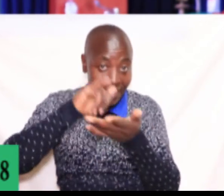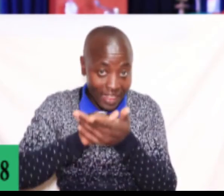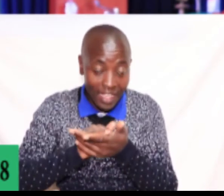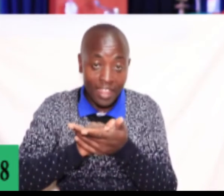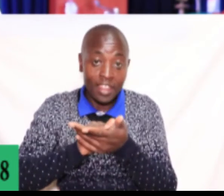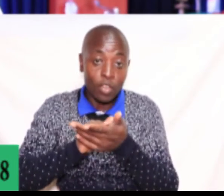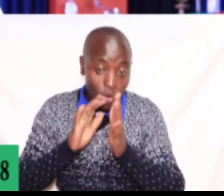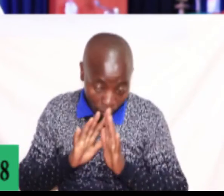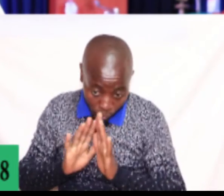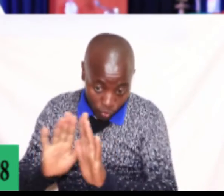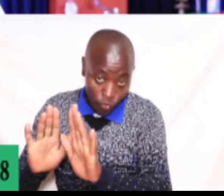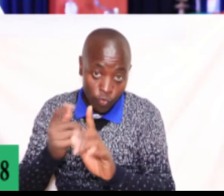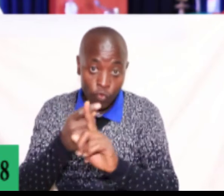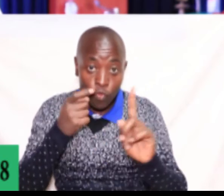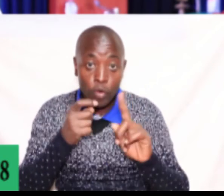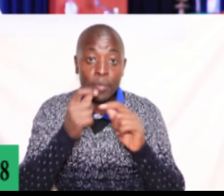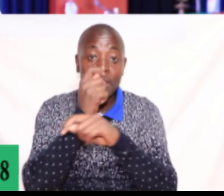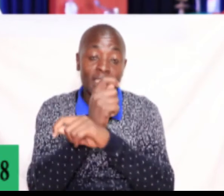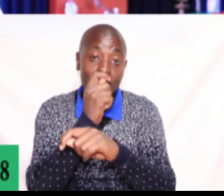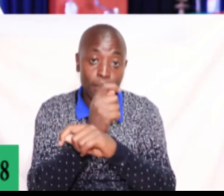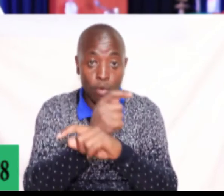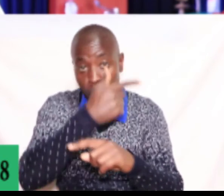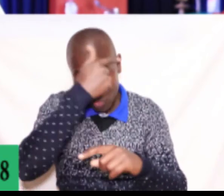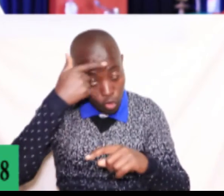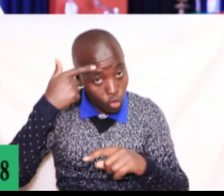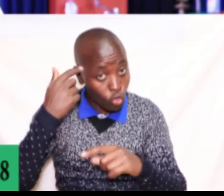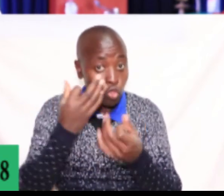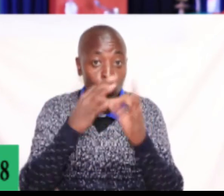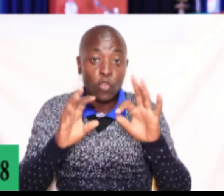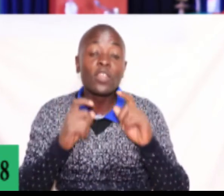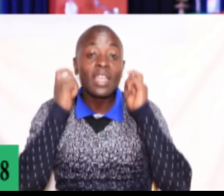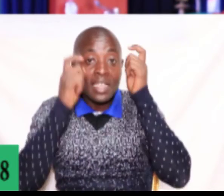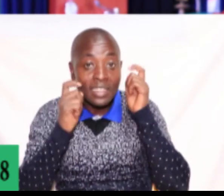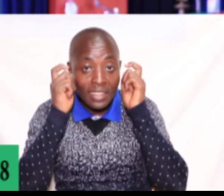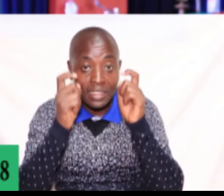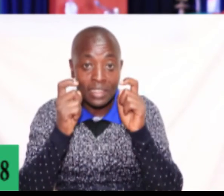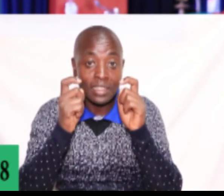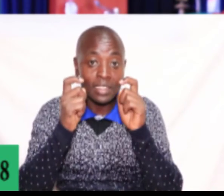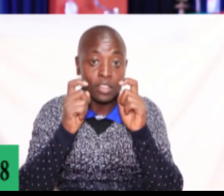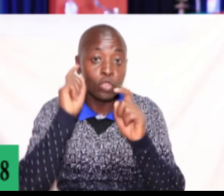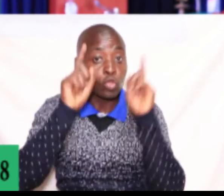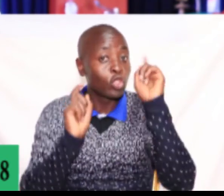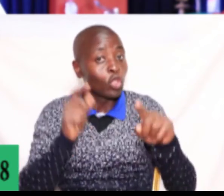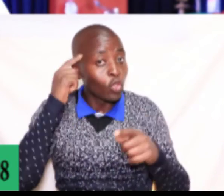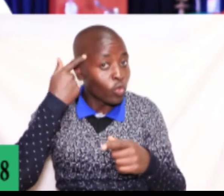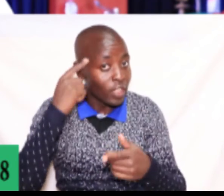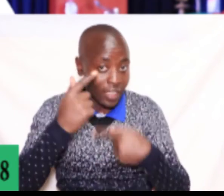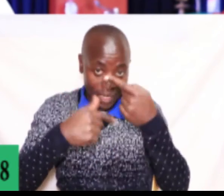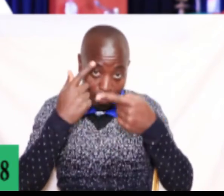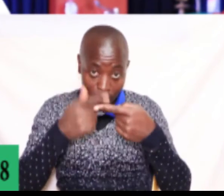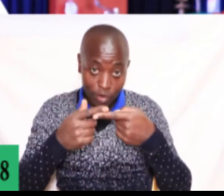be forbidden from the temple because of their wickedness. Questions to ponder.